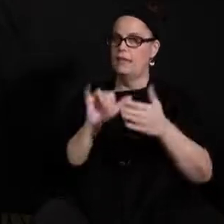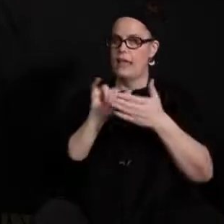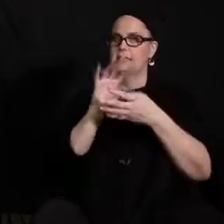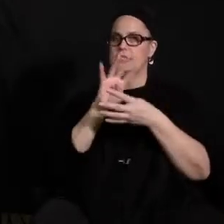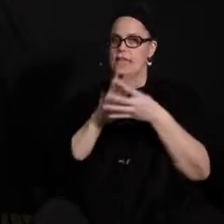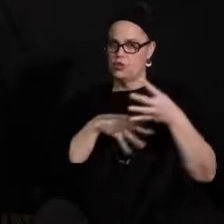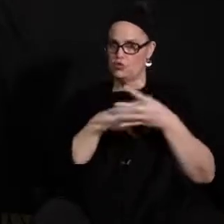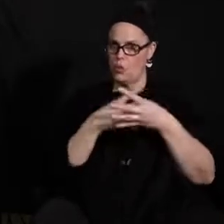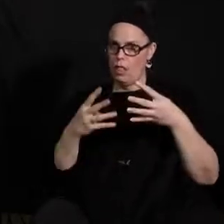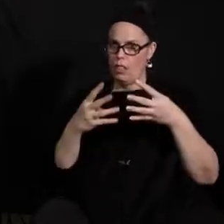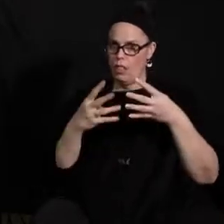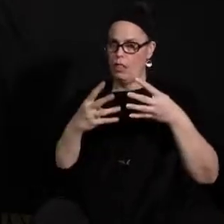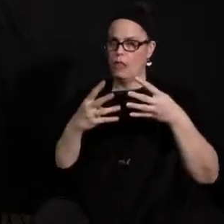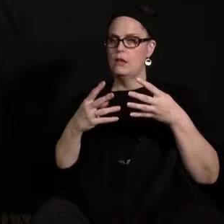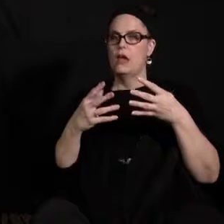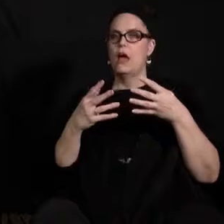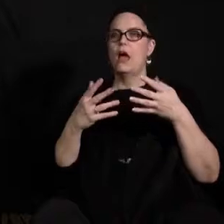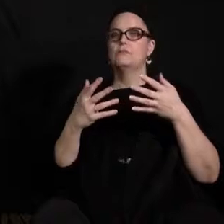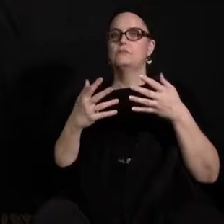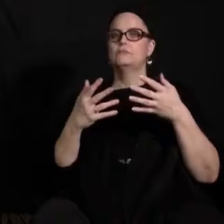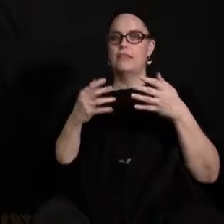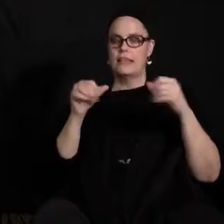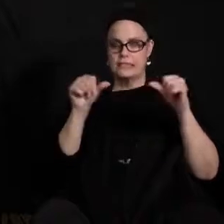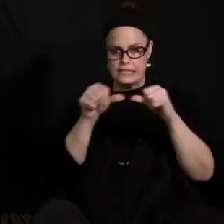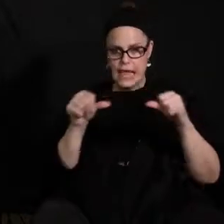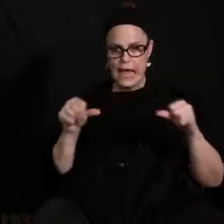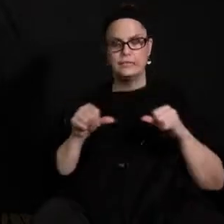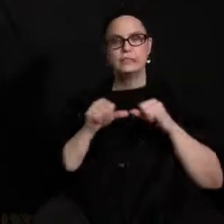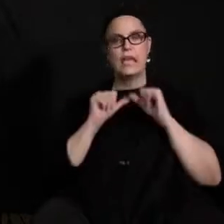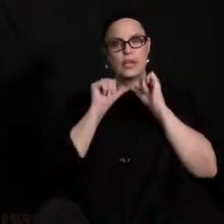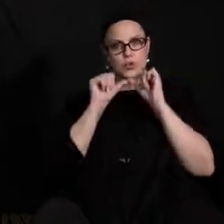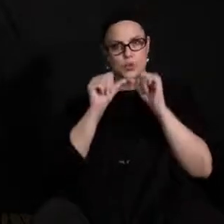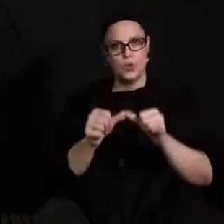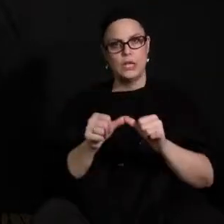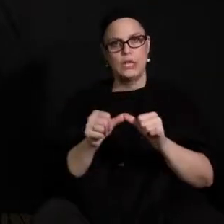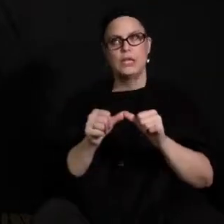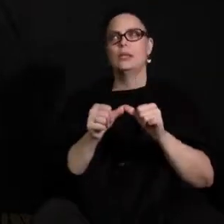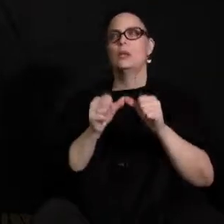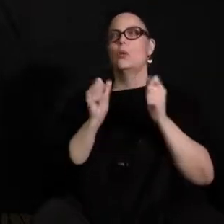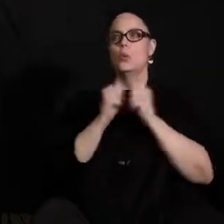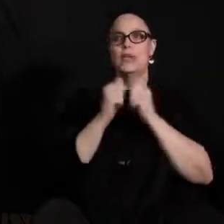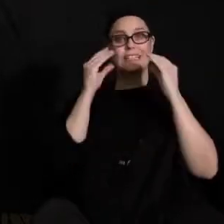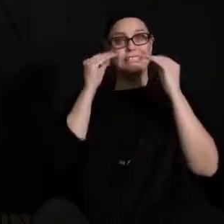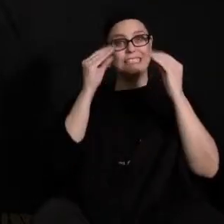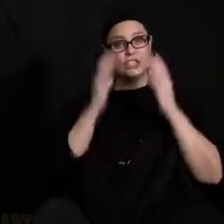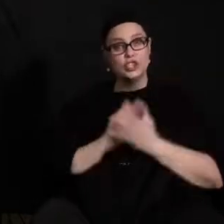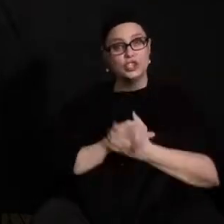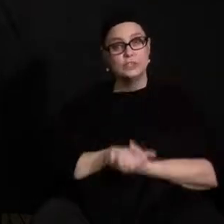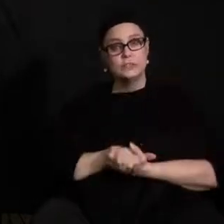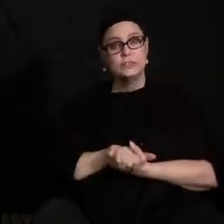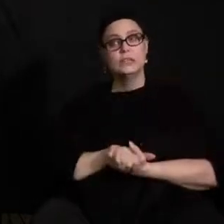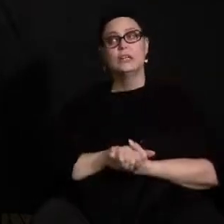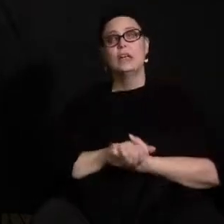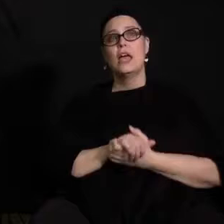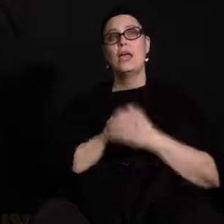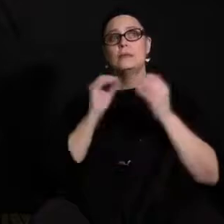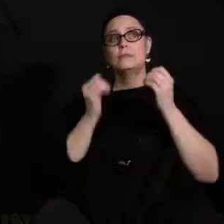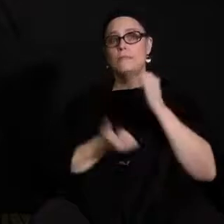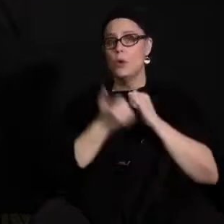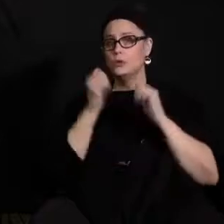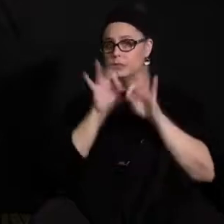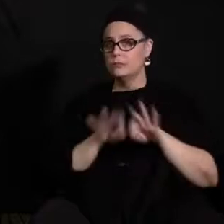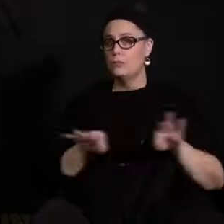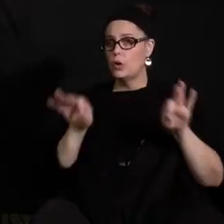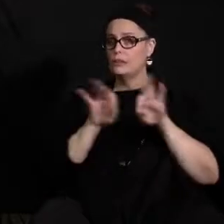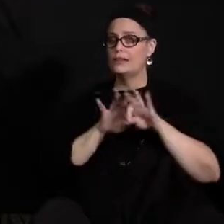uh maintaining that continuity with their site and maintaining that continuity with teacher and most importantly maintaining